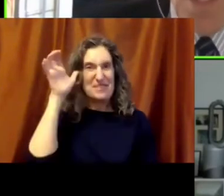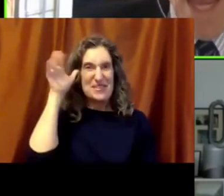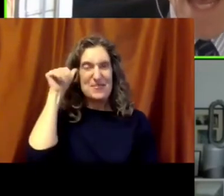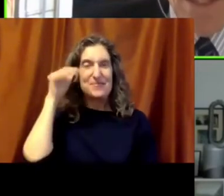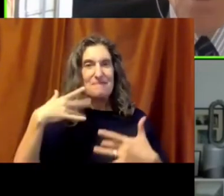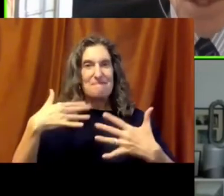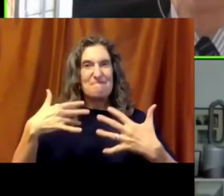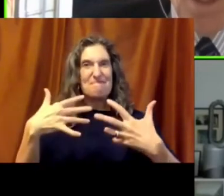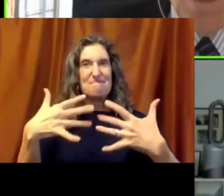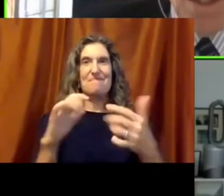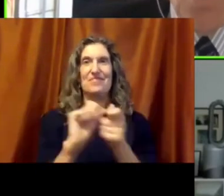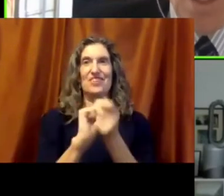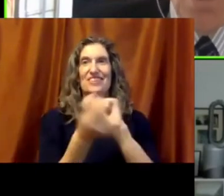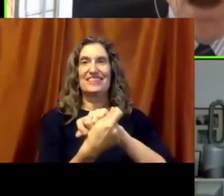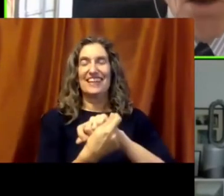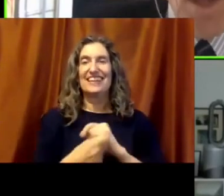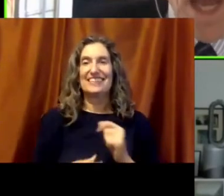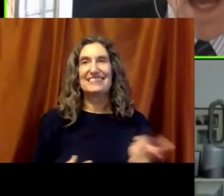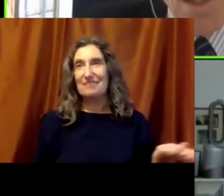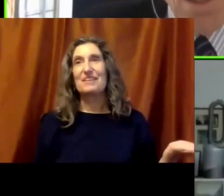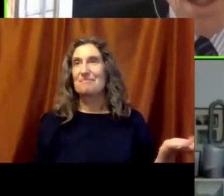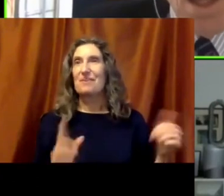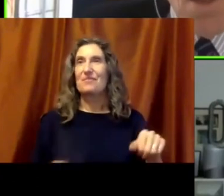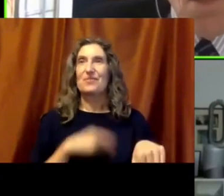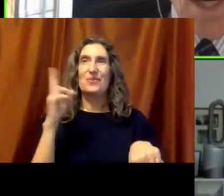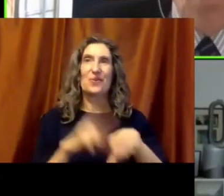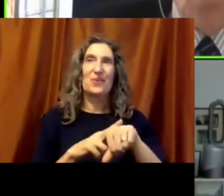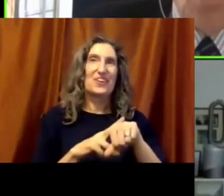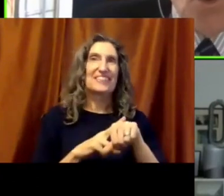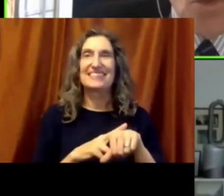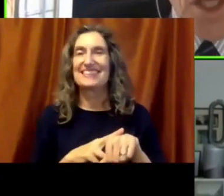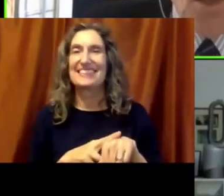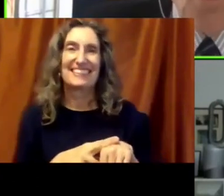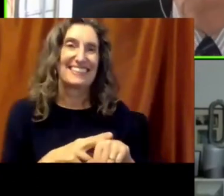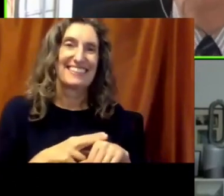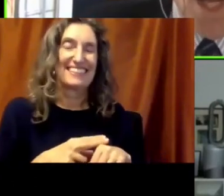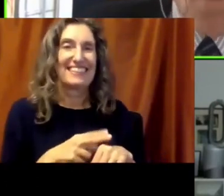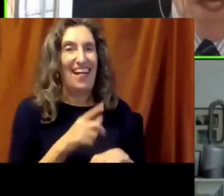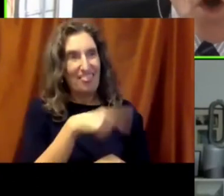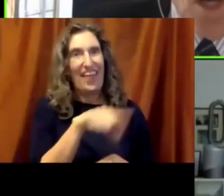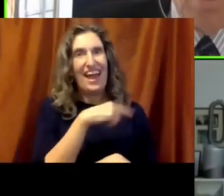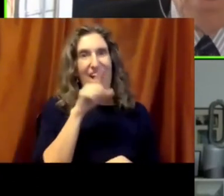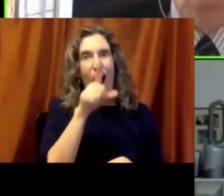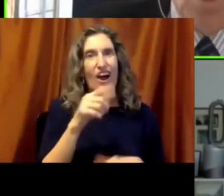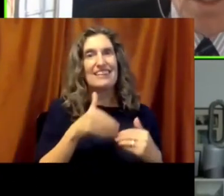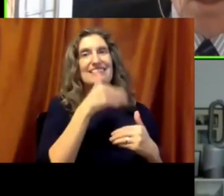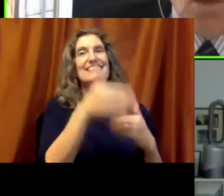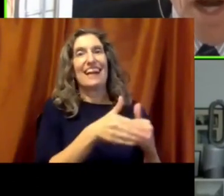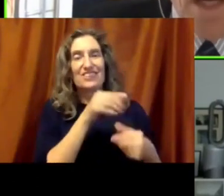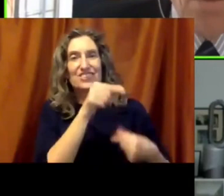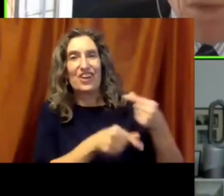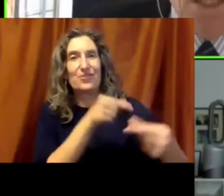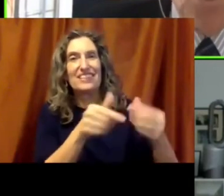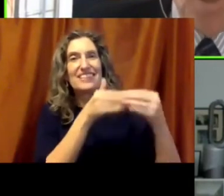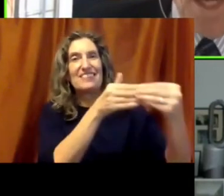get the added benefit of thinking, oh yeah, they're the new leaders coming on. What a